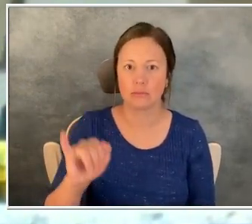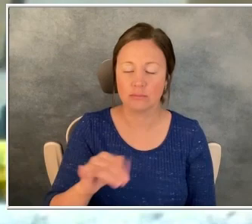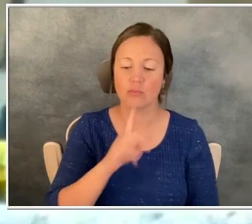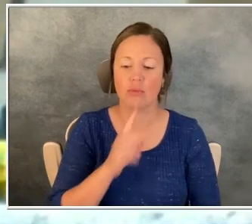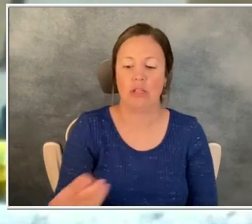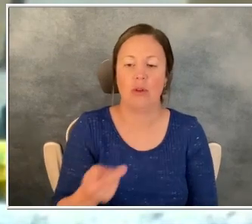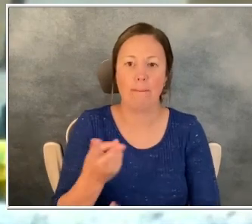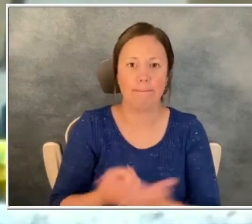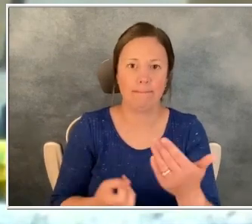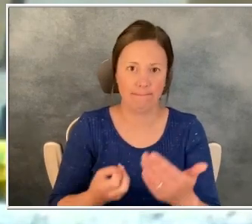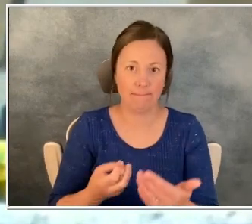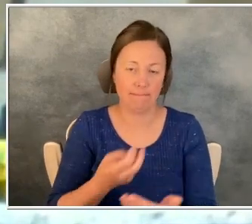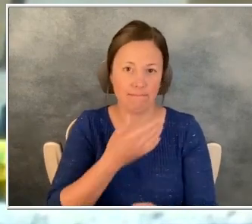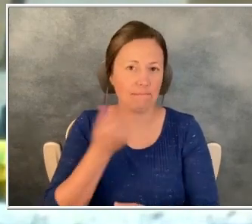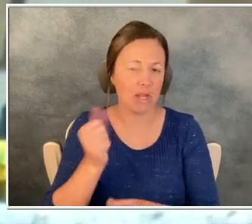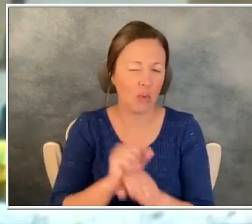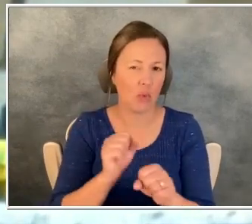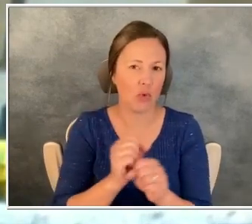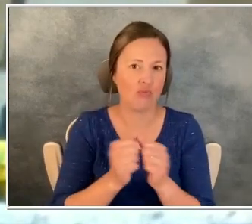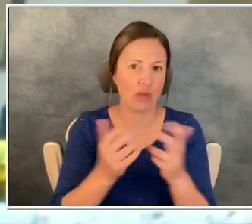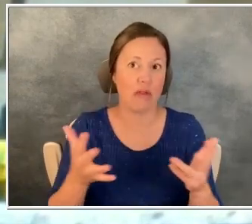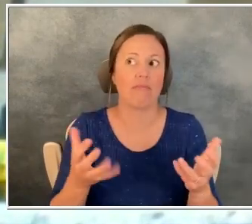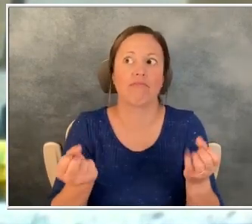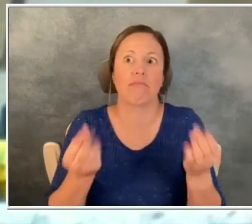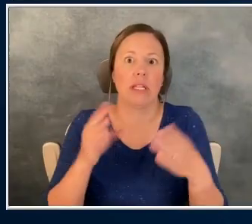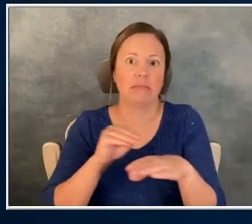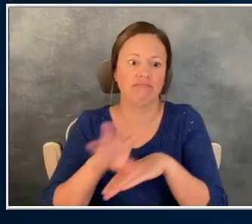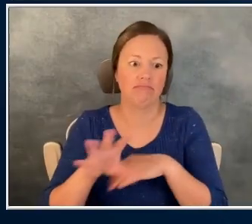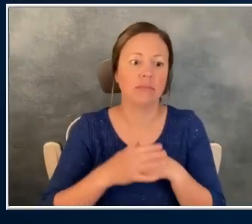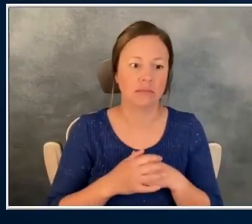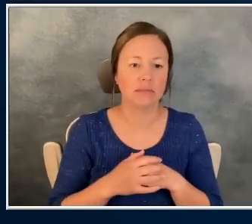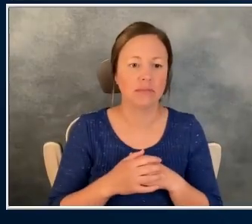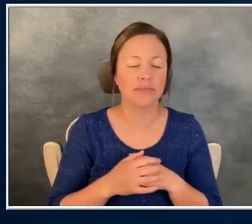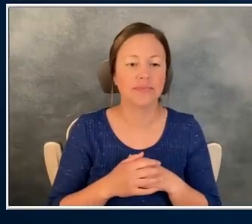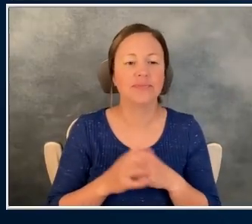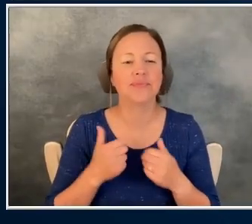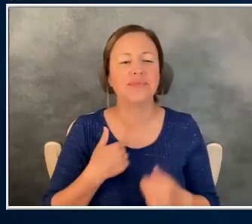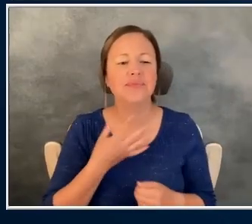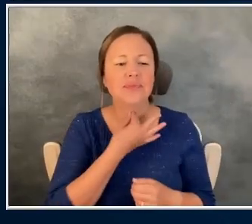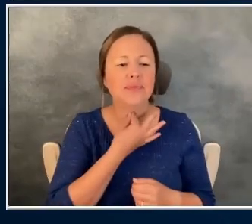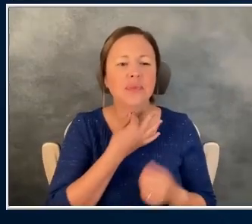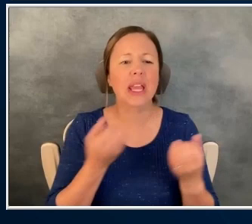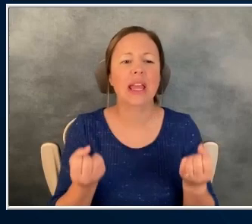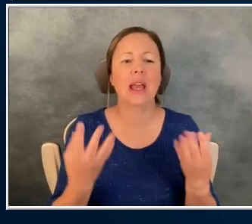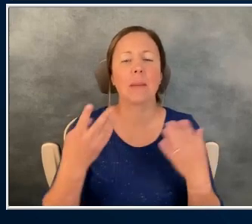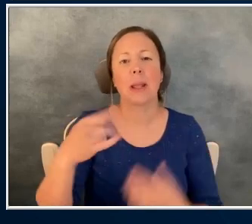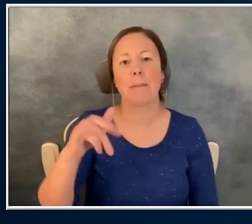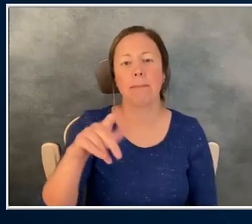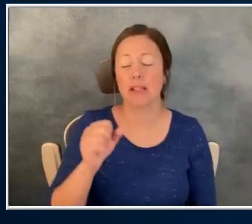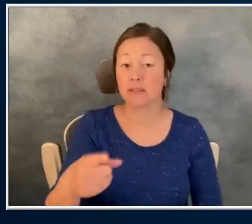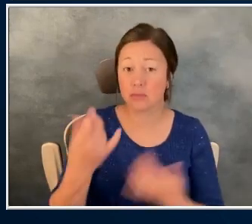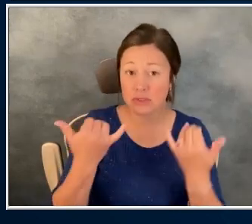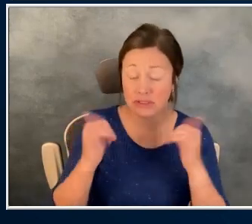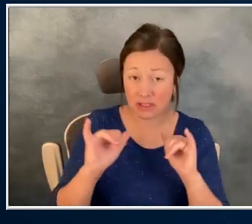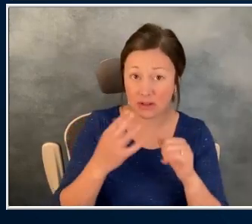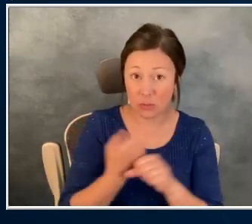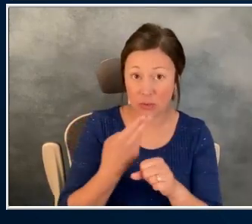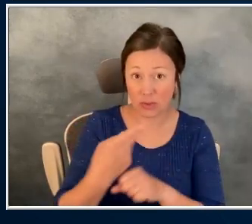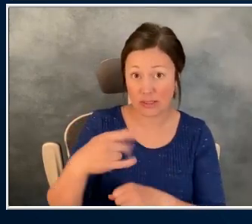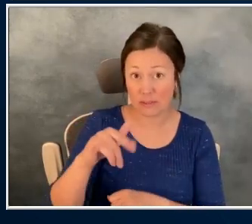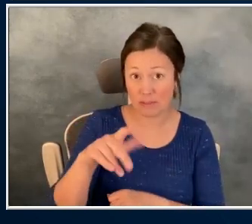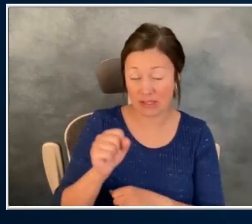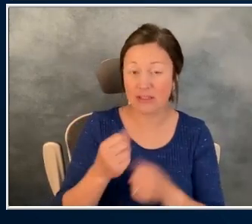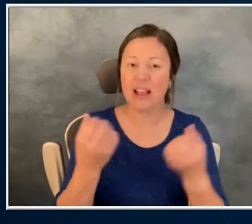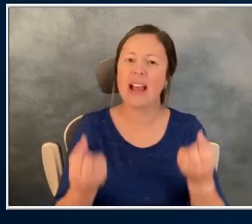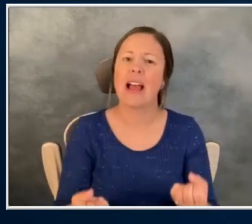that worked without too many side effects. So how many pills do you still take these pills and how many pills